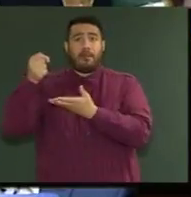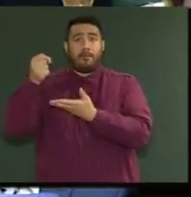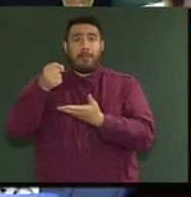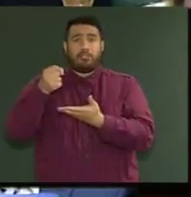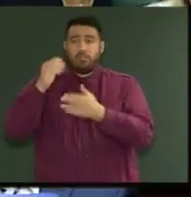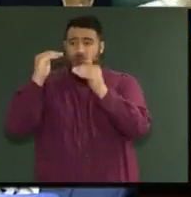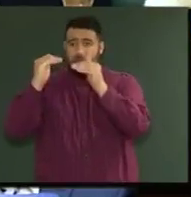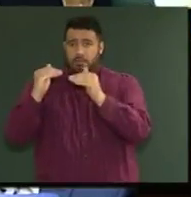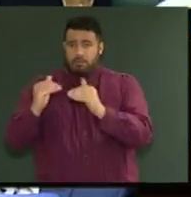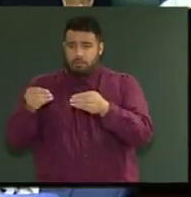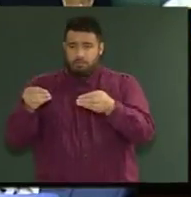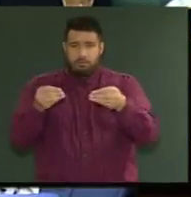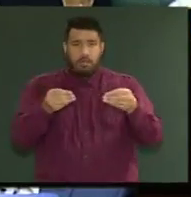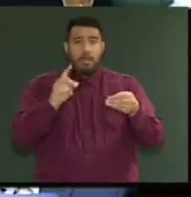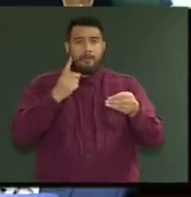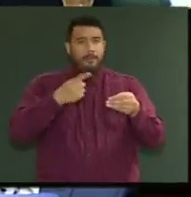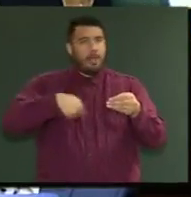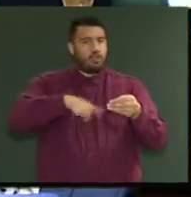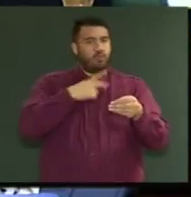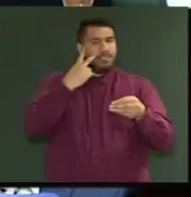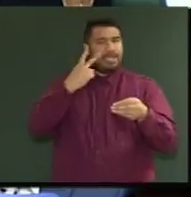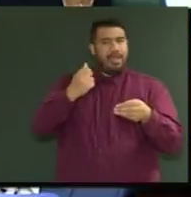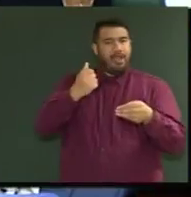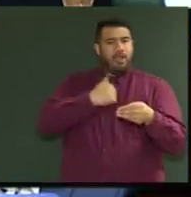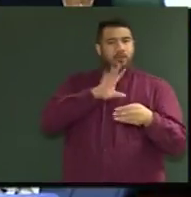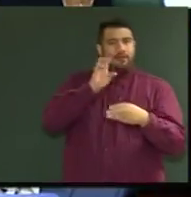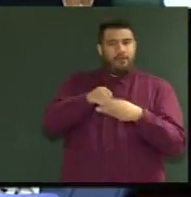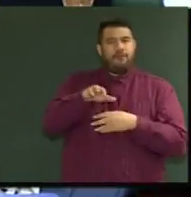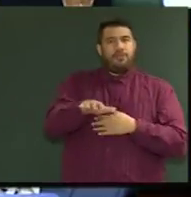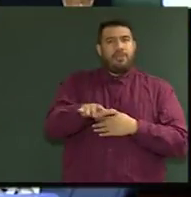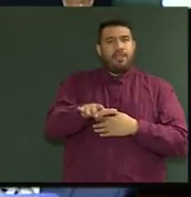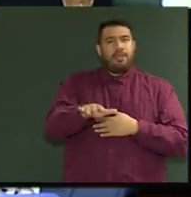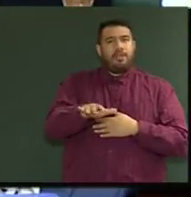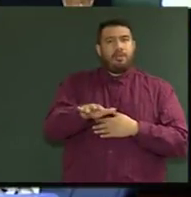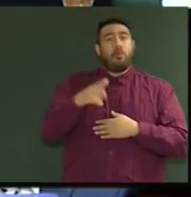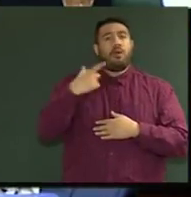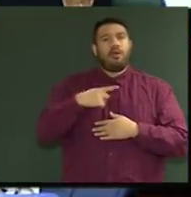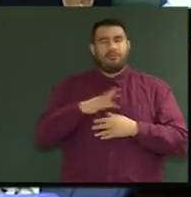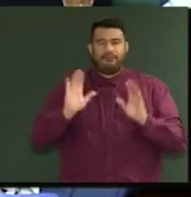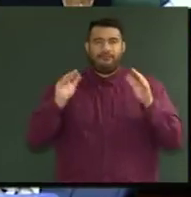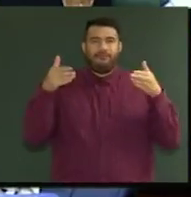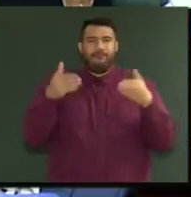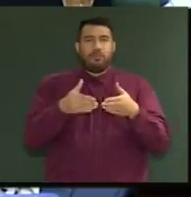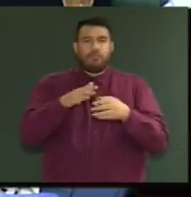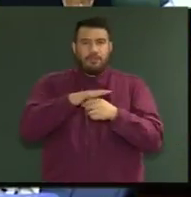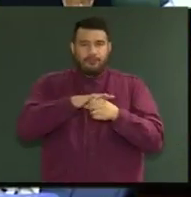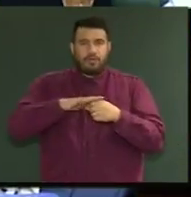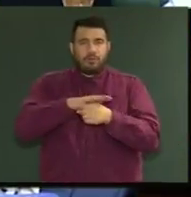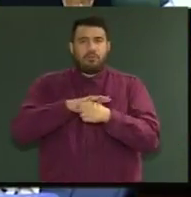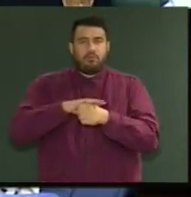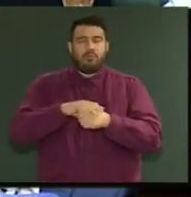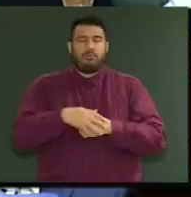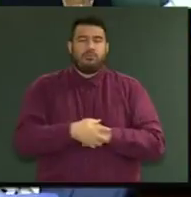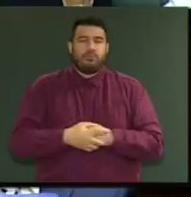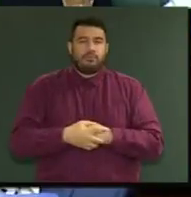can say the huge footprint of the Māori Party is over this budget in looking at supporting whānau.